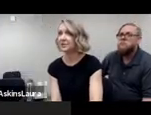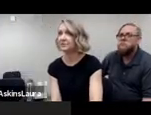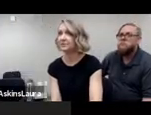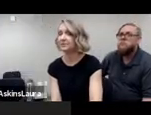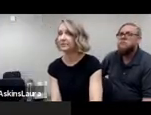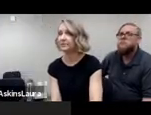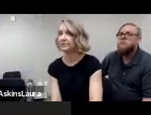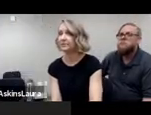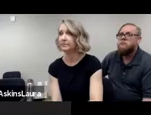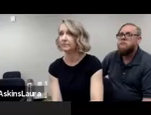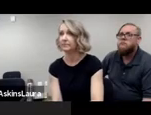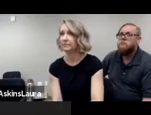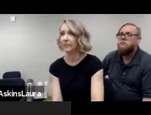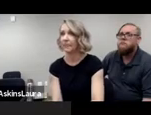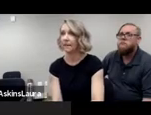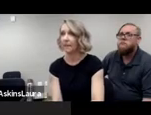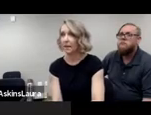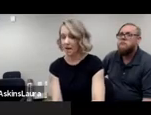attitudes.